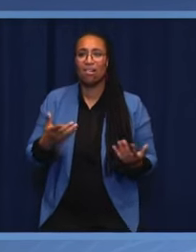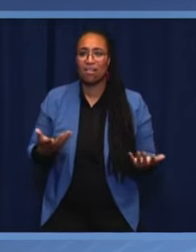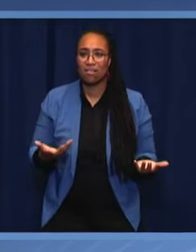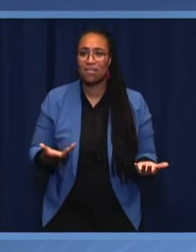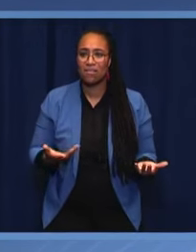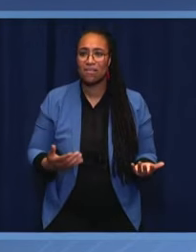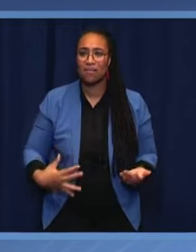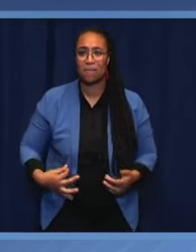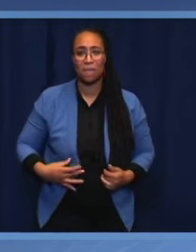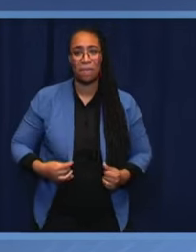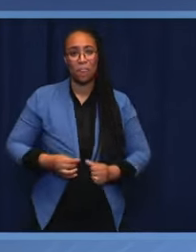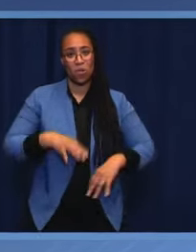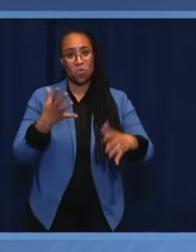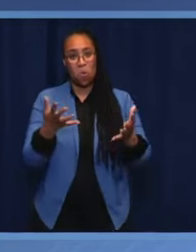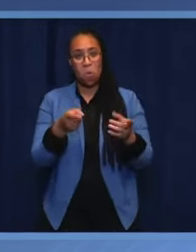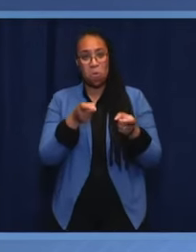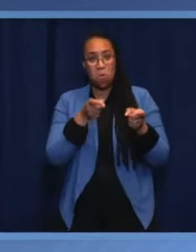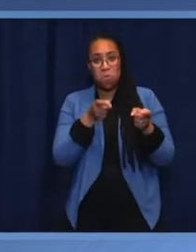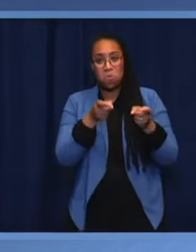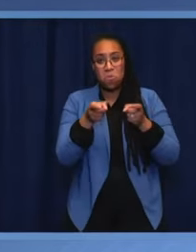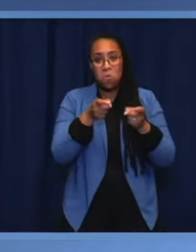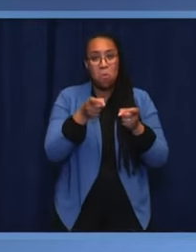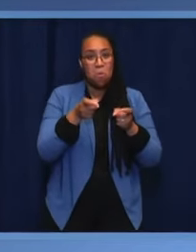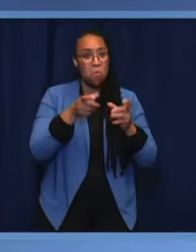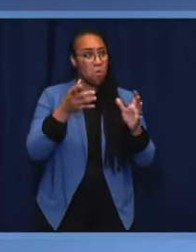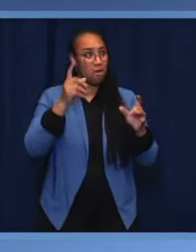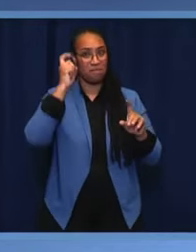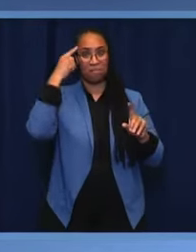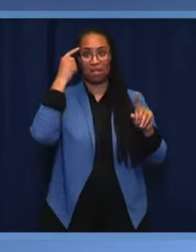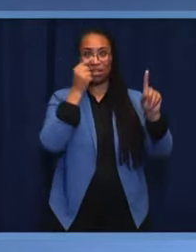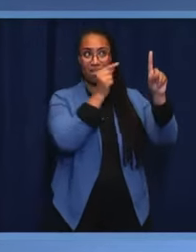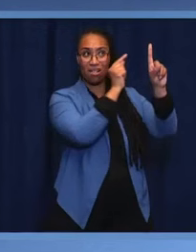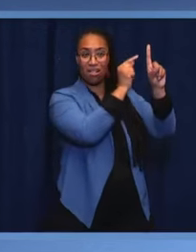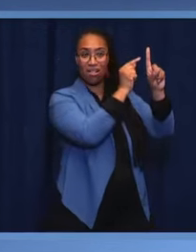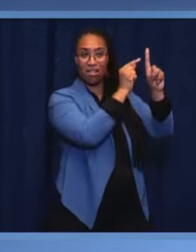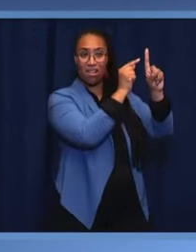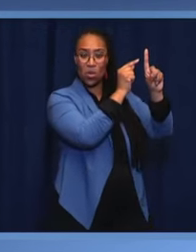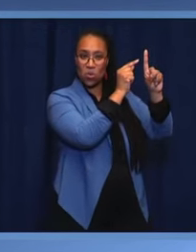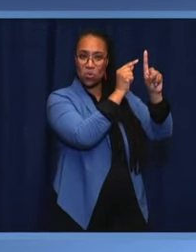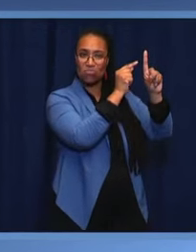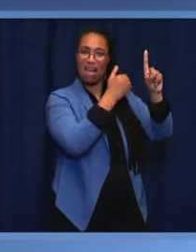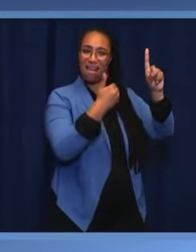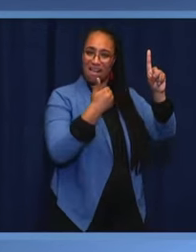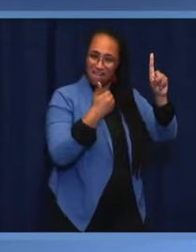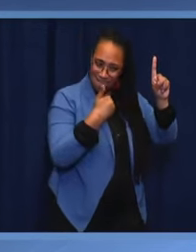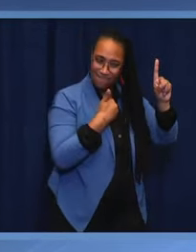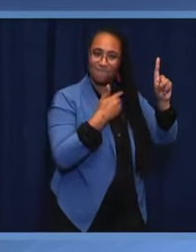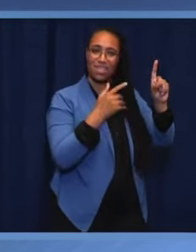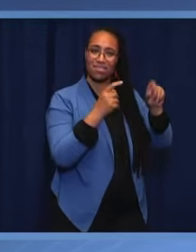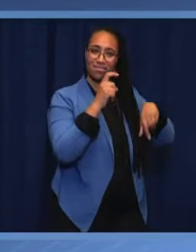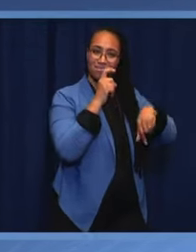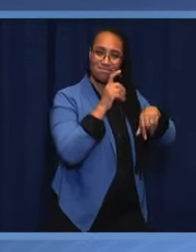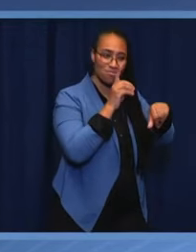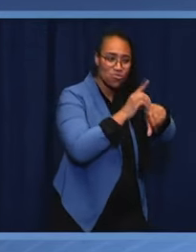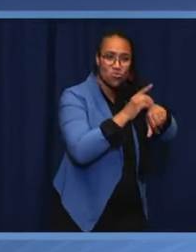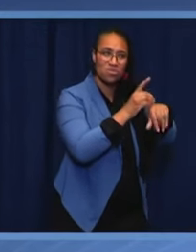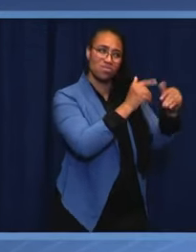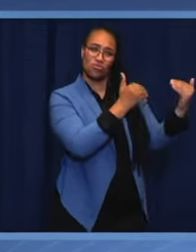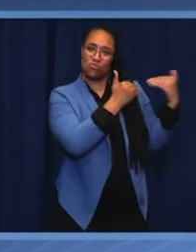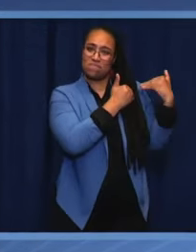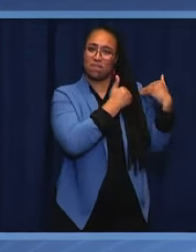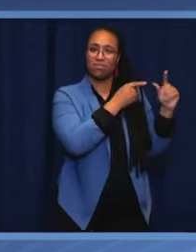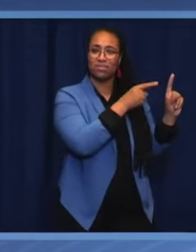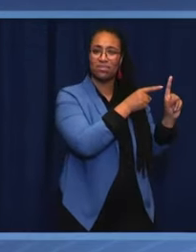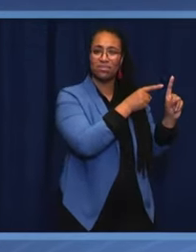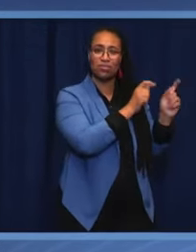governments have the responsibility of developing public policy in order to reduce the poverty